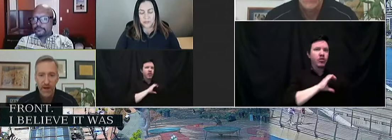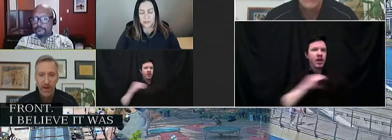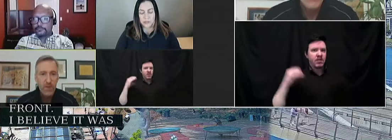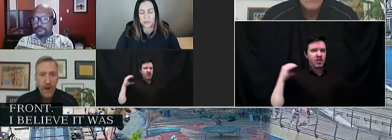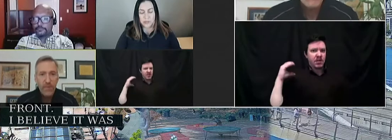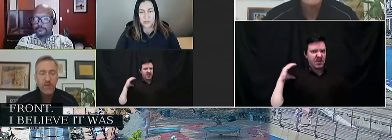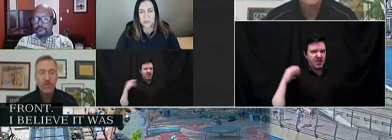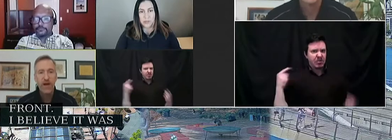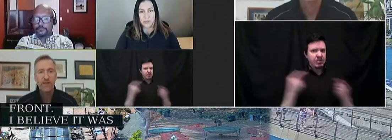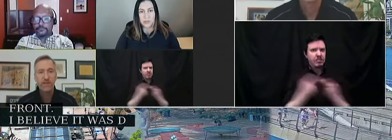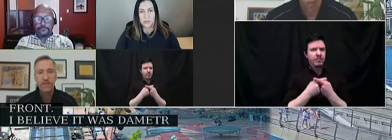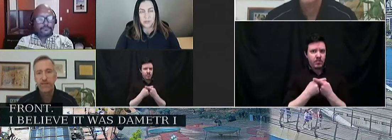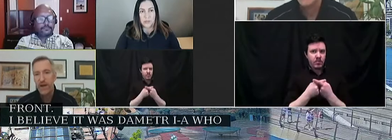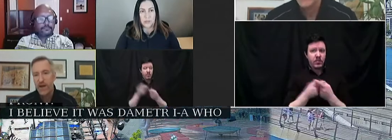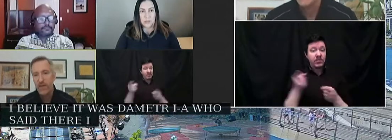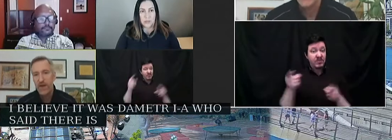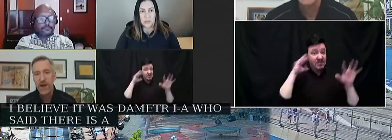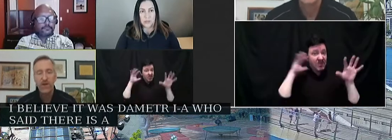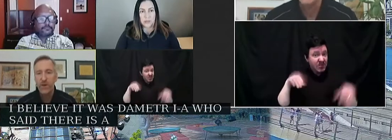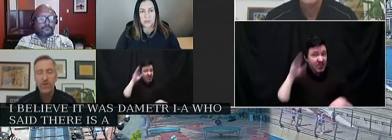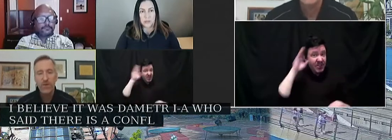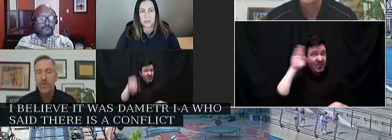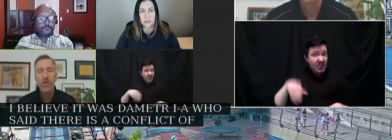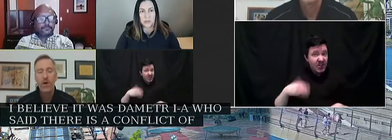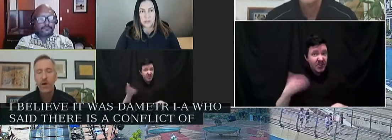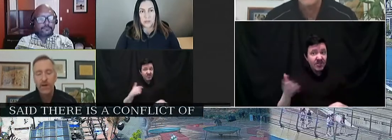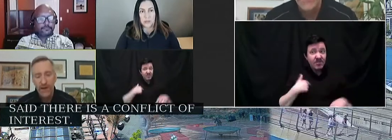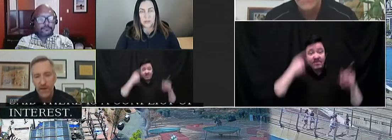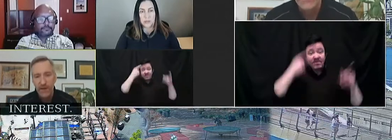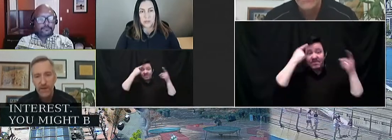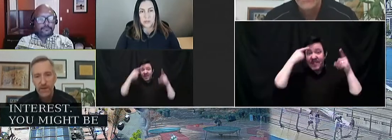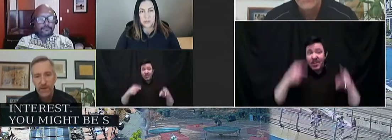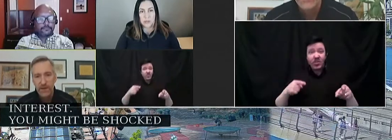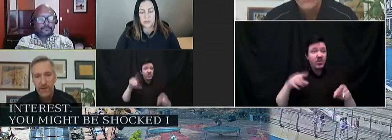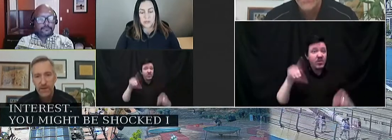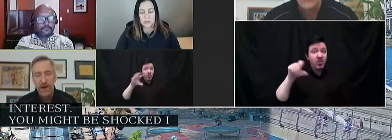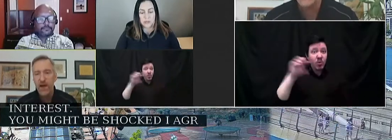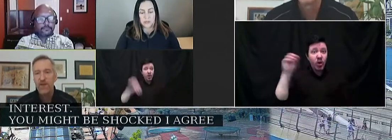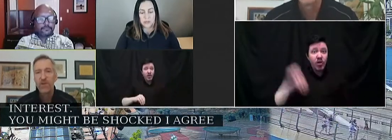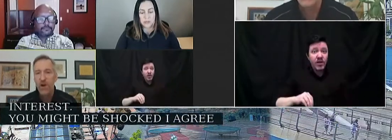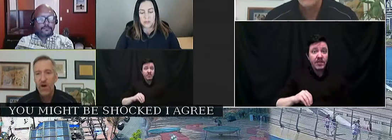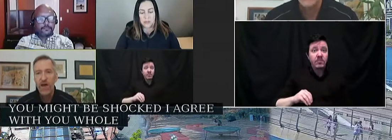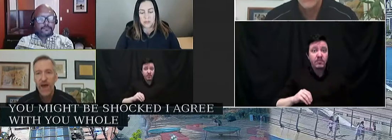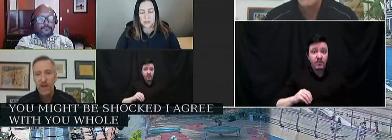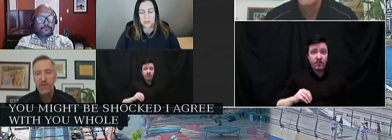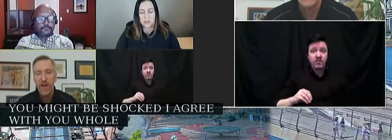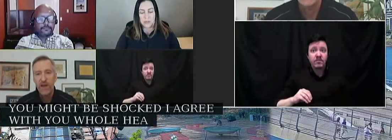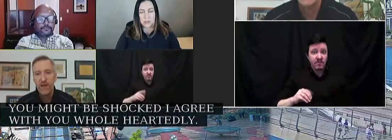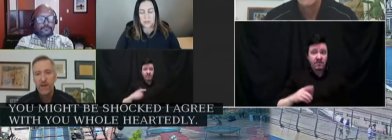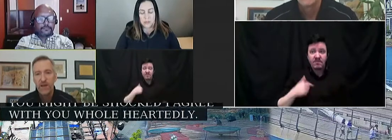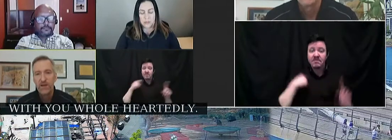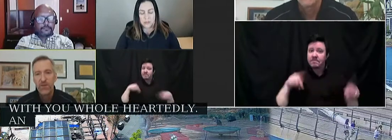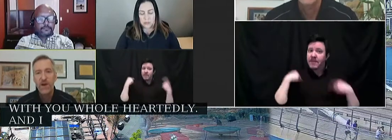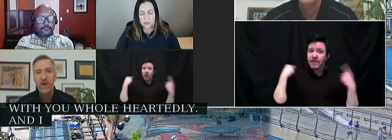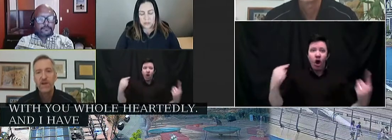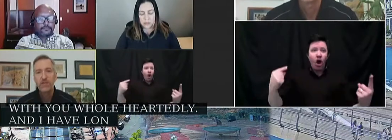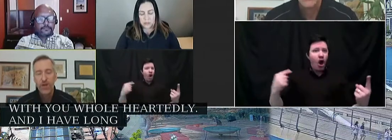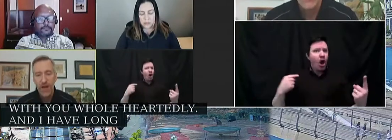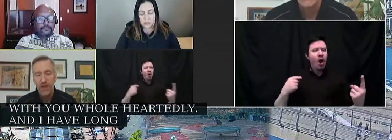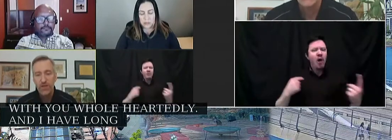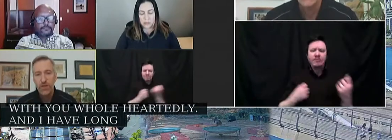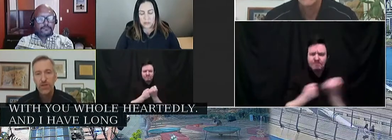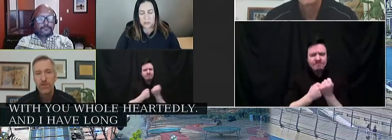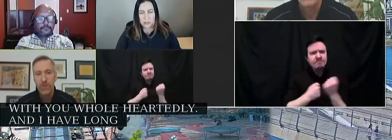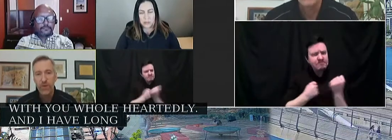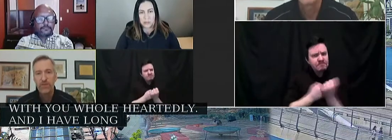You might be shocked to find out that I agree with you wholeheartedly. And I have long advocated for a